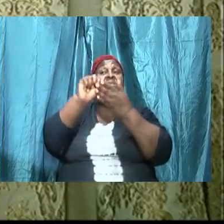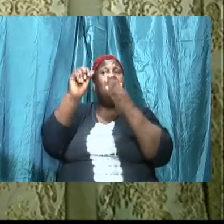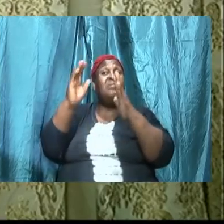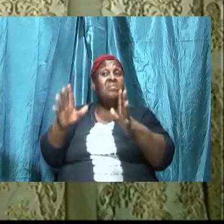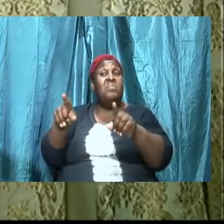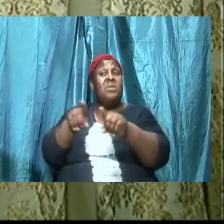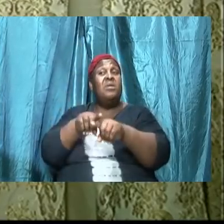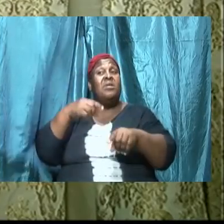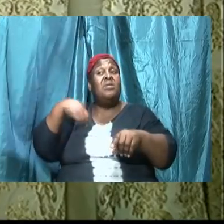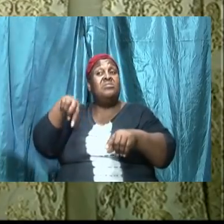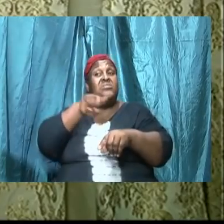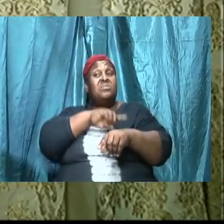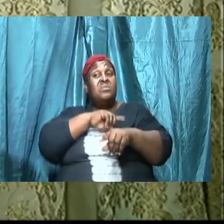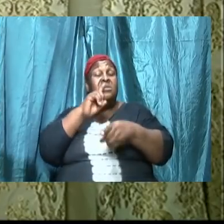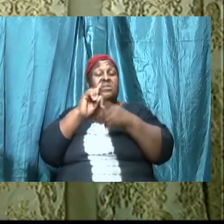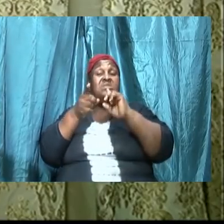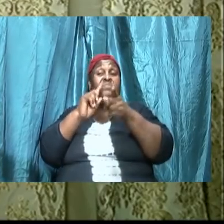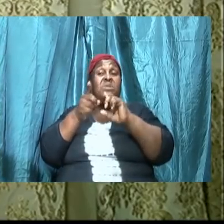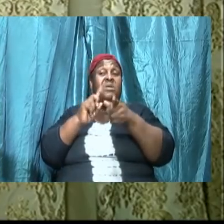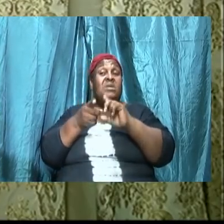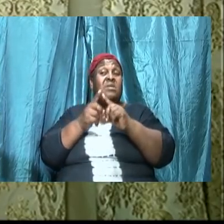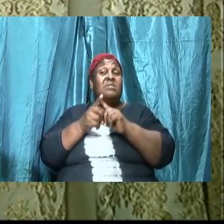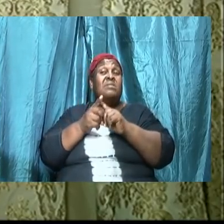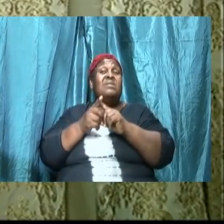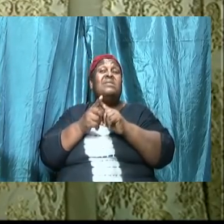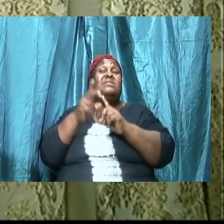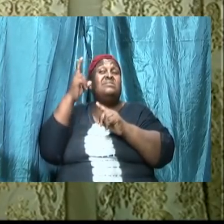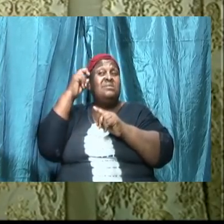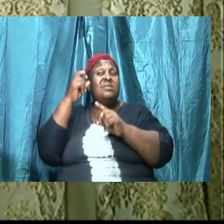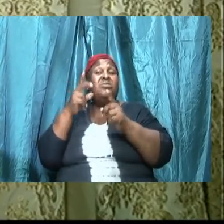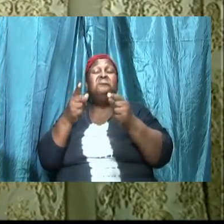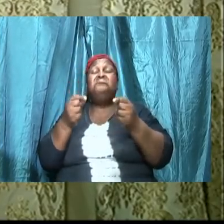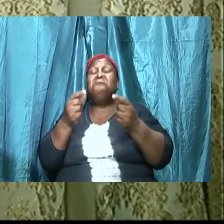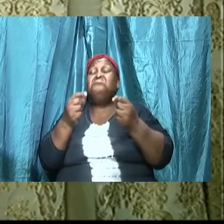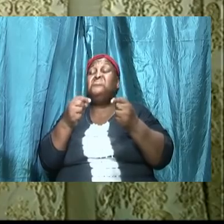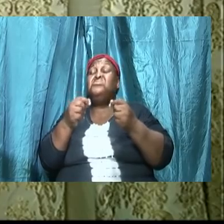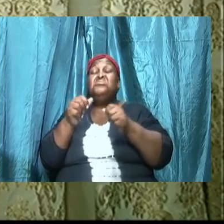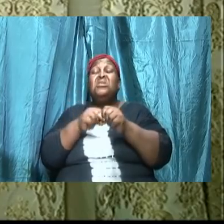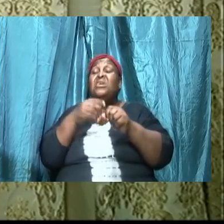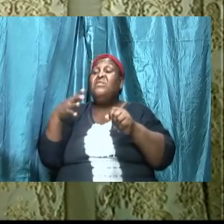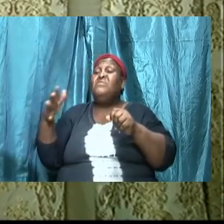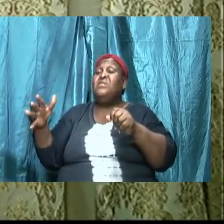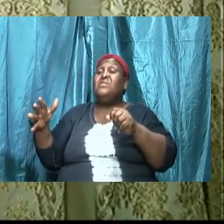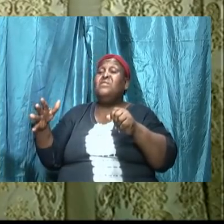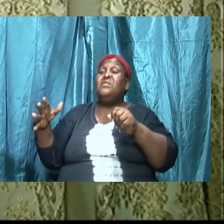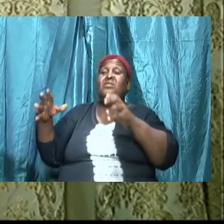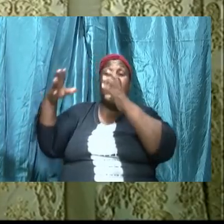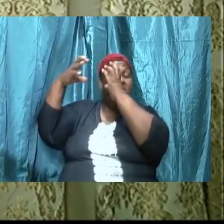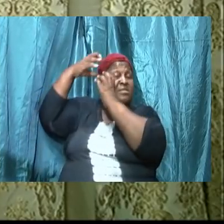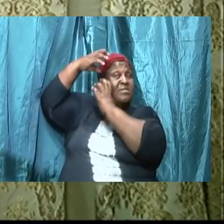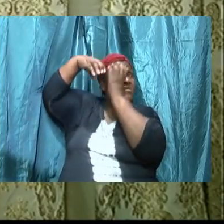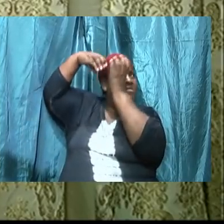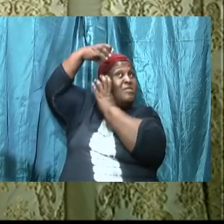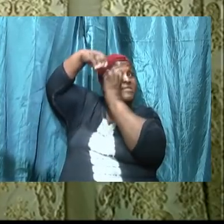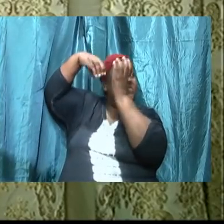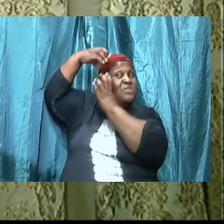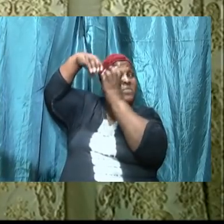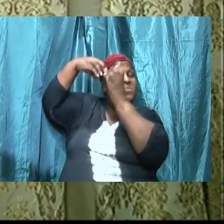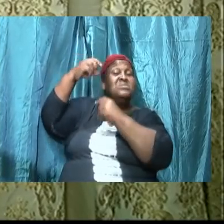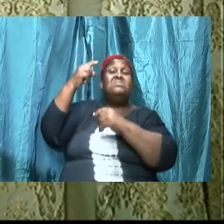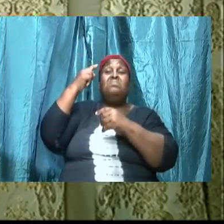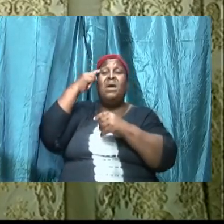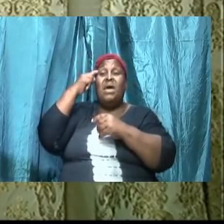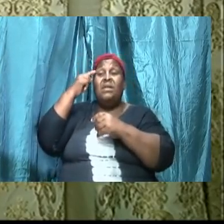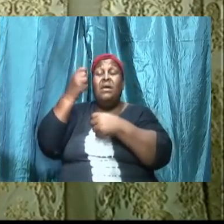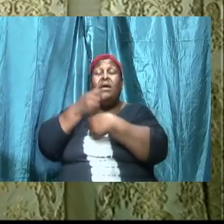we speak is doing every single thing to cloud our minds to make us